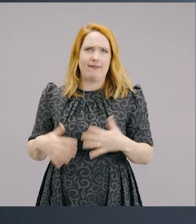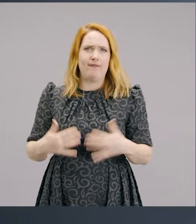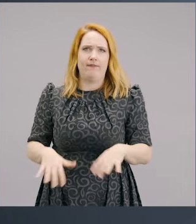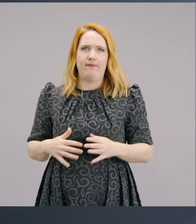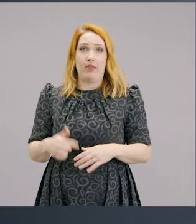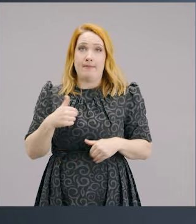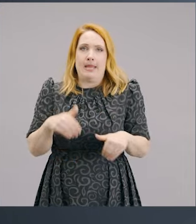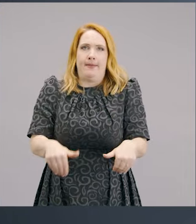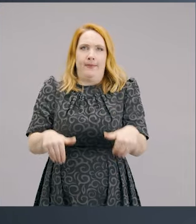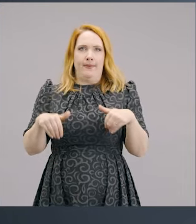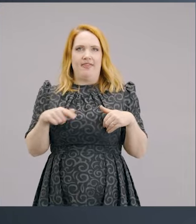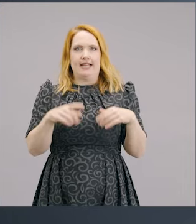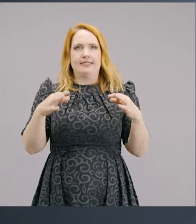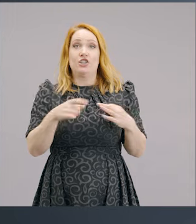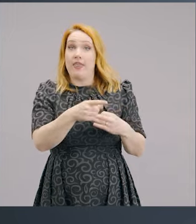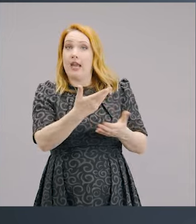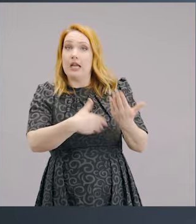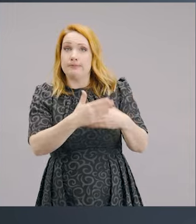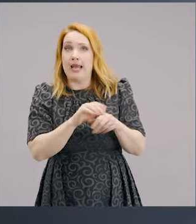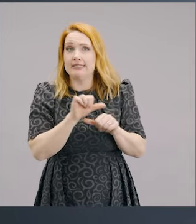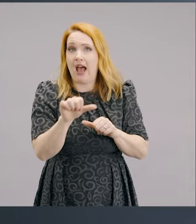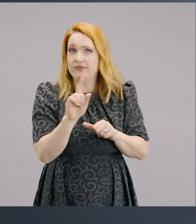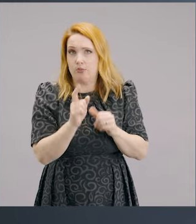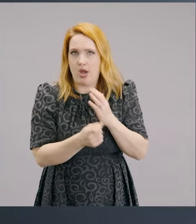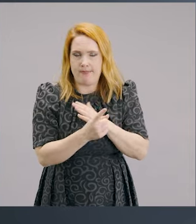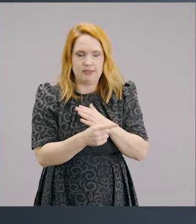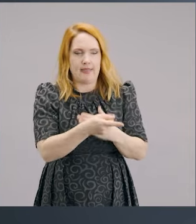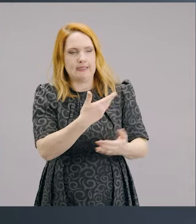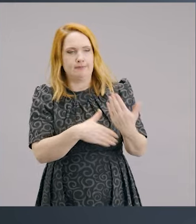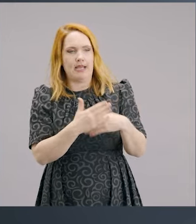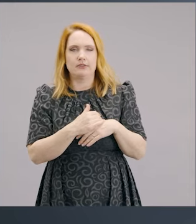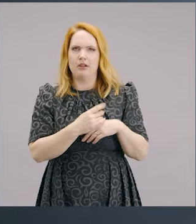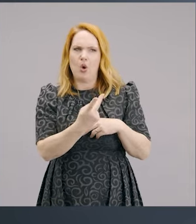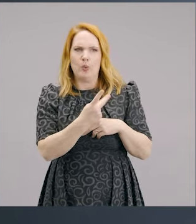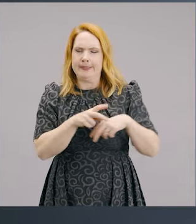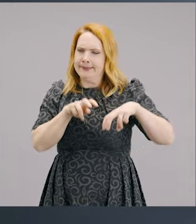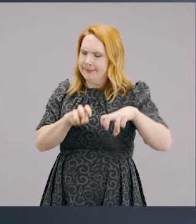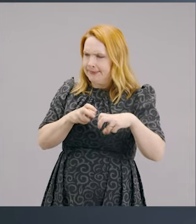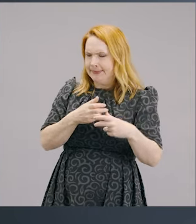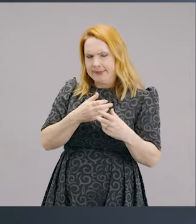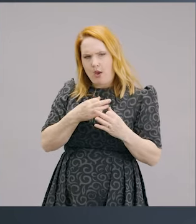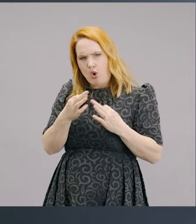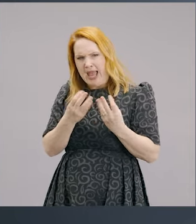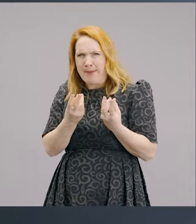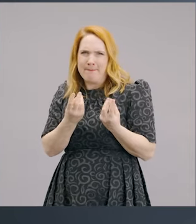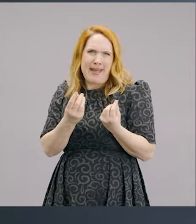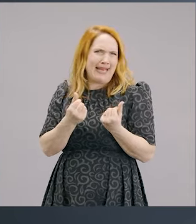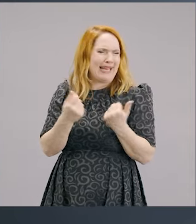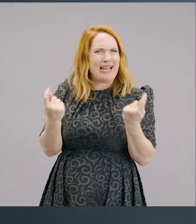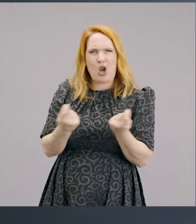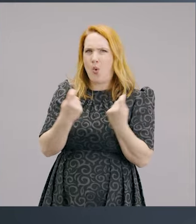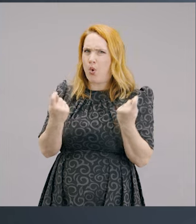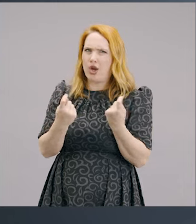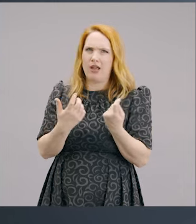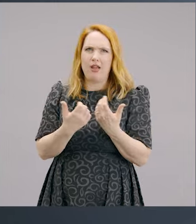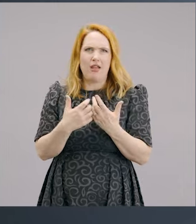Now, I had no input into this decision. They just told me about this afterwards. They said, we sat down, we looked at all our finances. It didn't all match up.